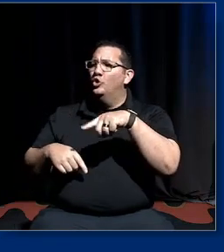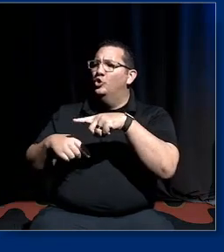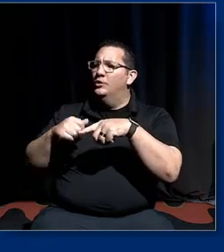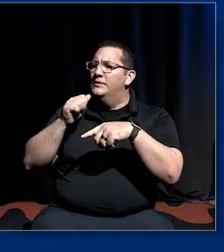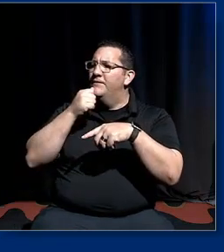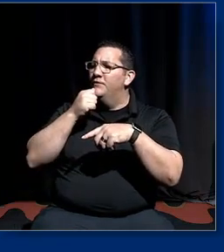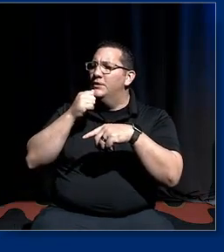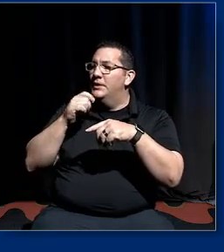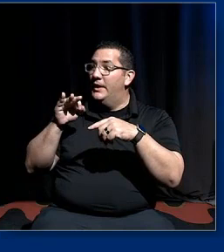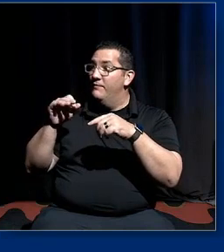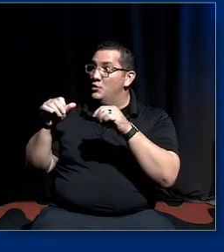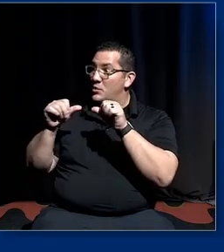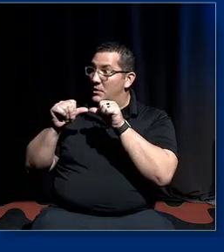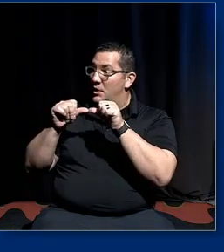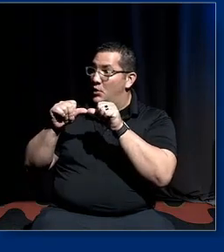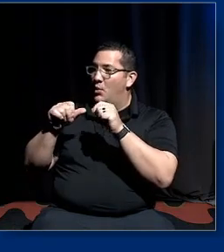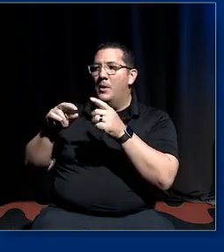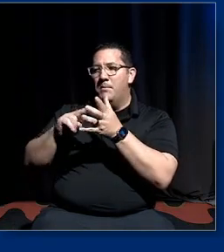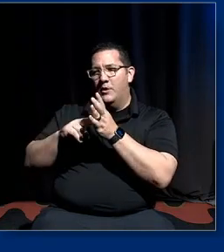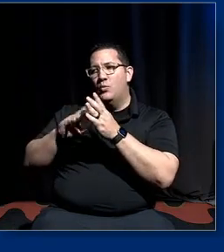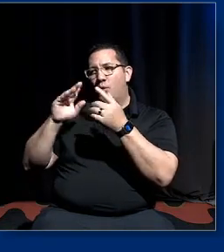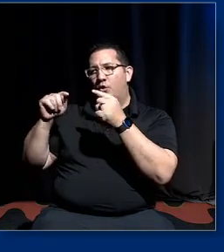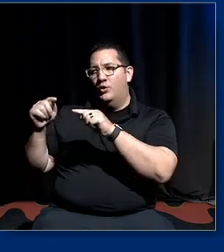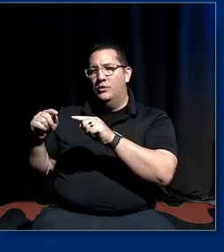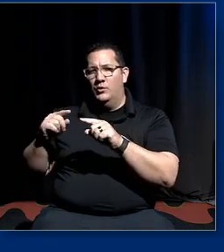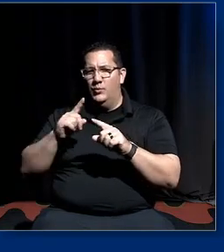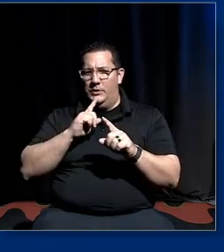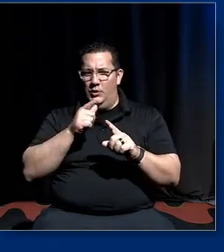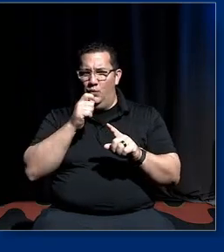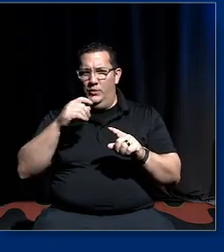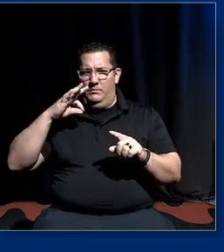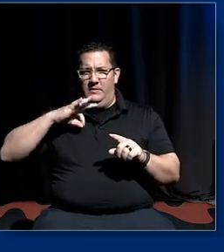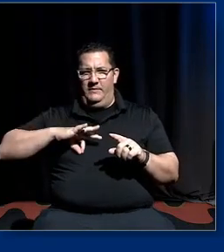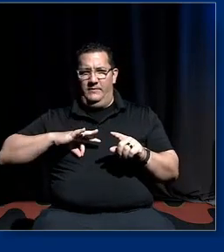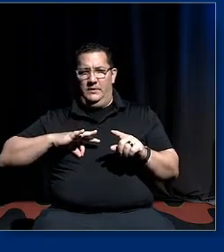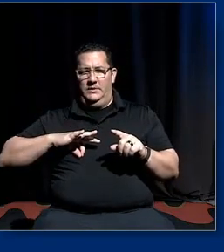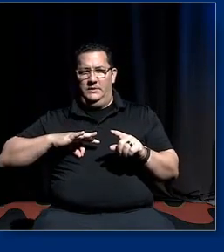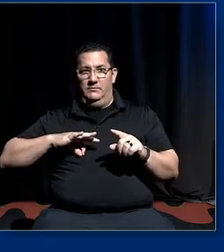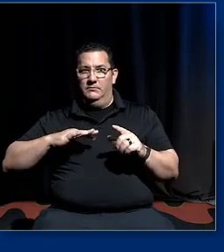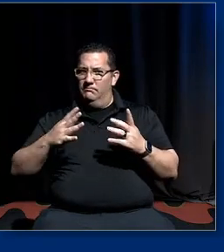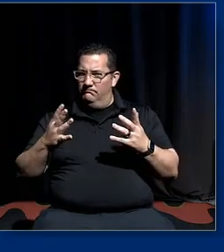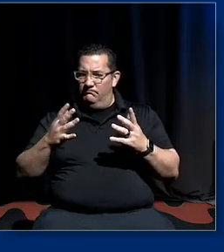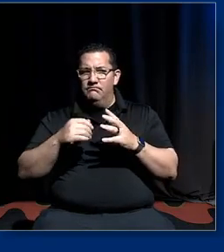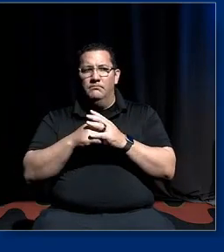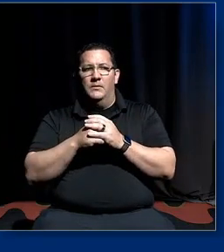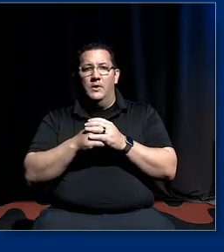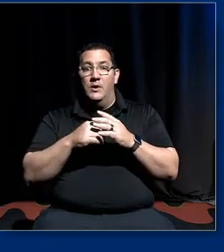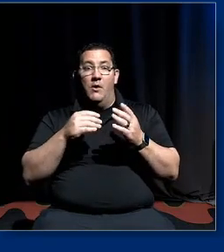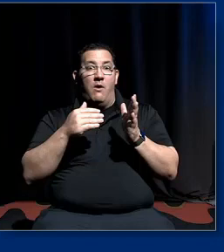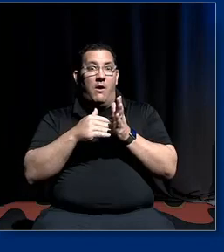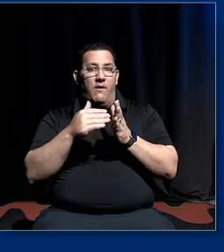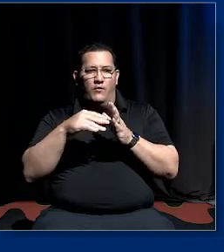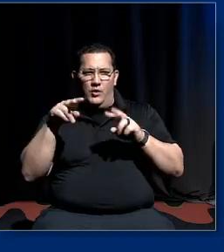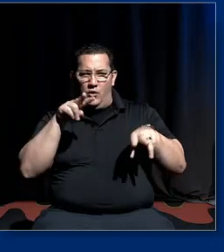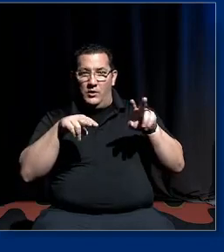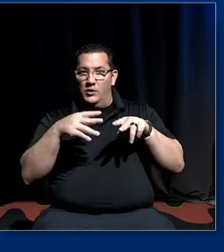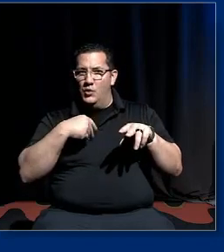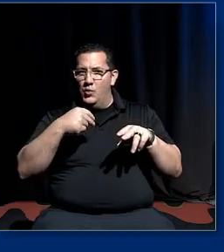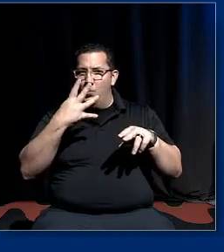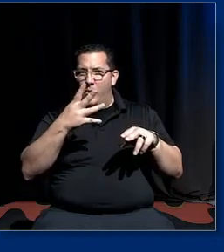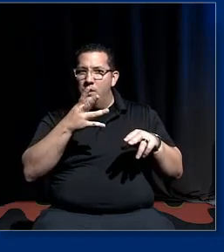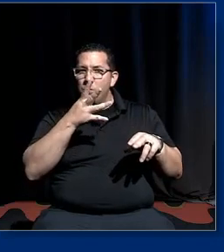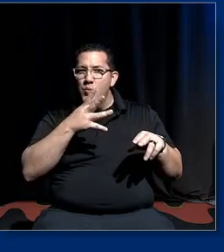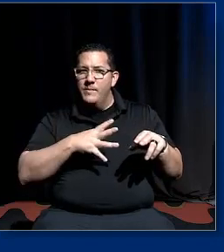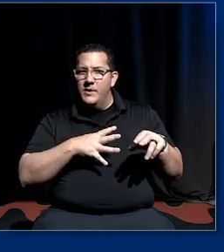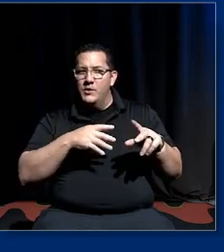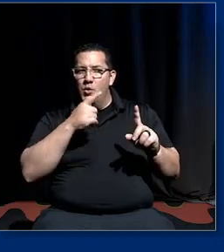even though actually the biggest beneficiaries of affirmative action are white women um and and and so the moment that